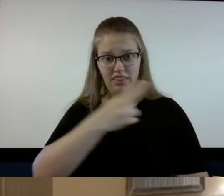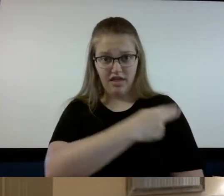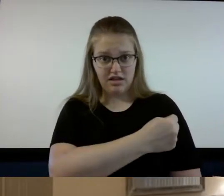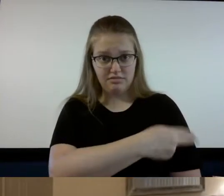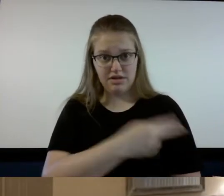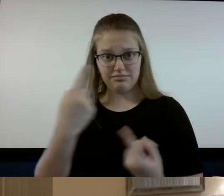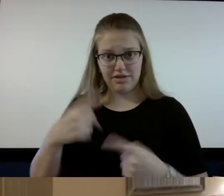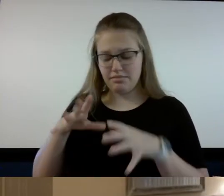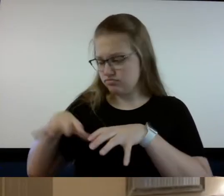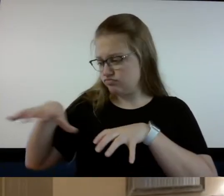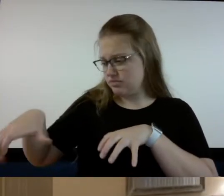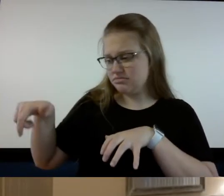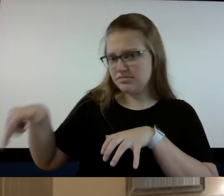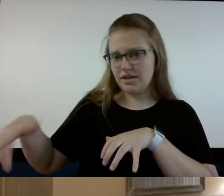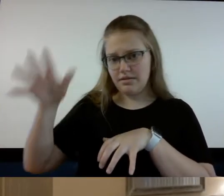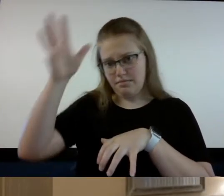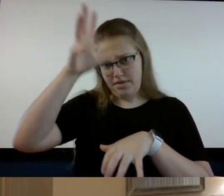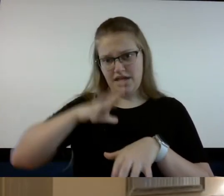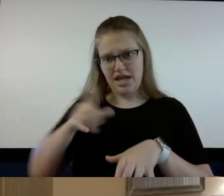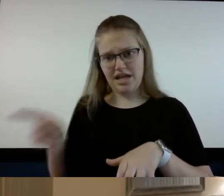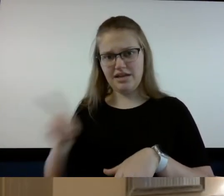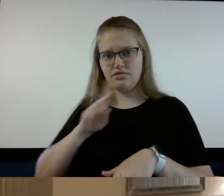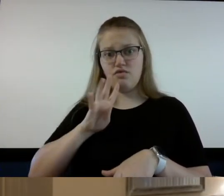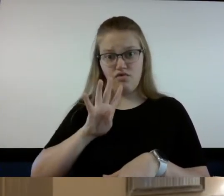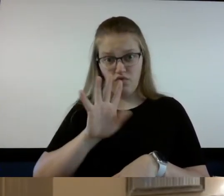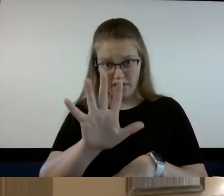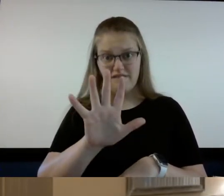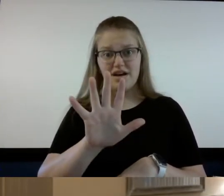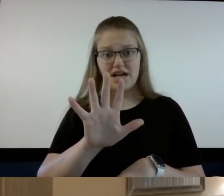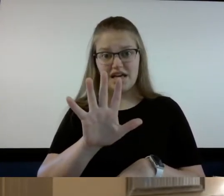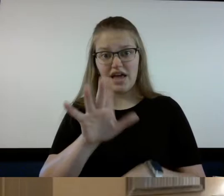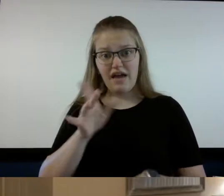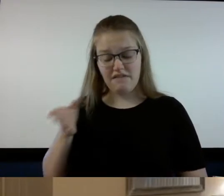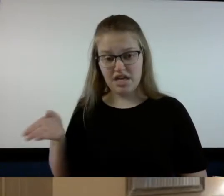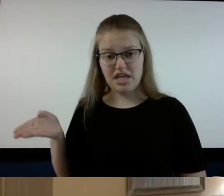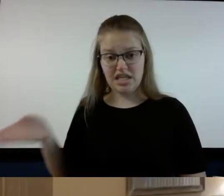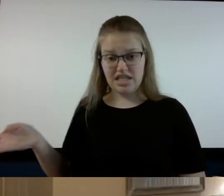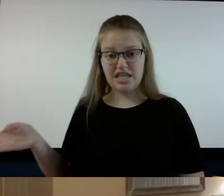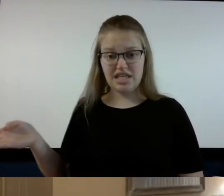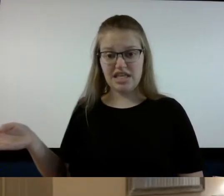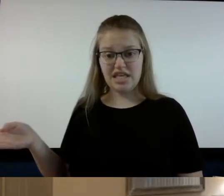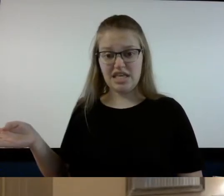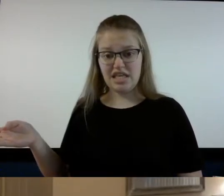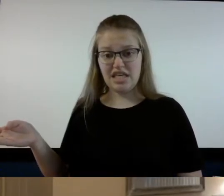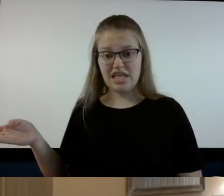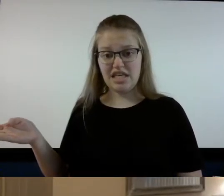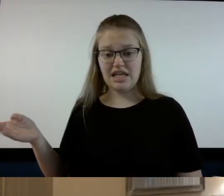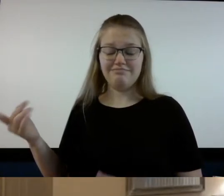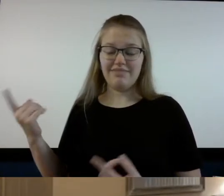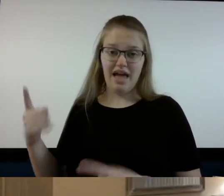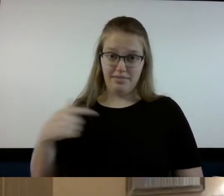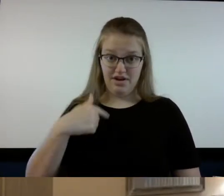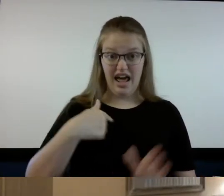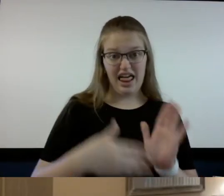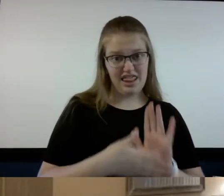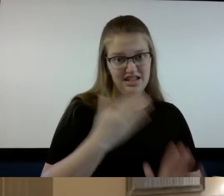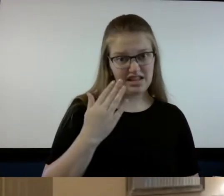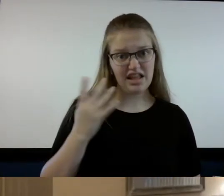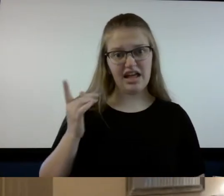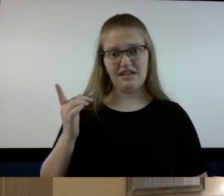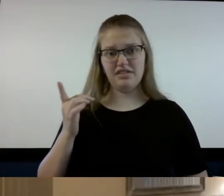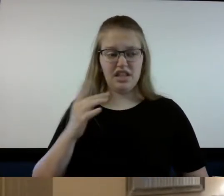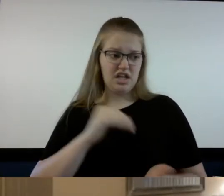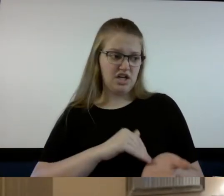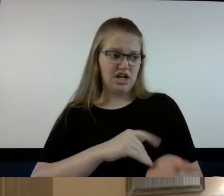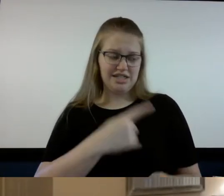me he was 45 years old and he ended up uh when I left they said he wasn't going to make it